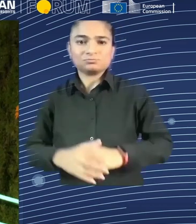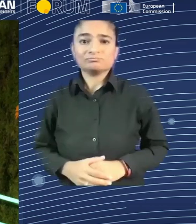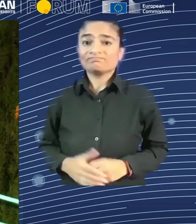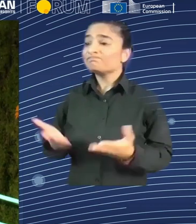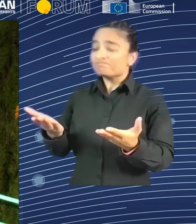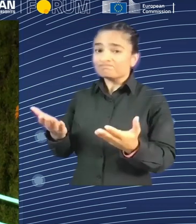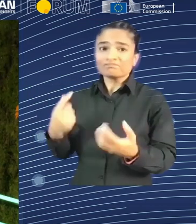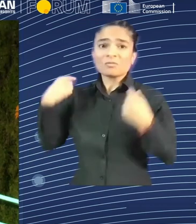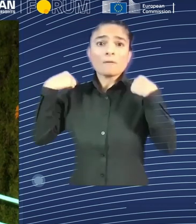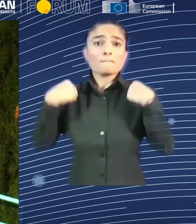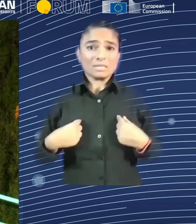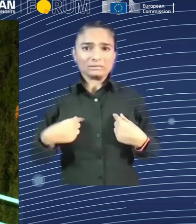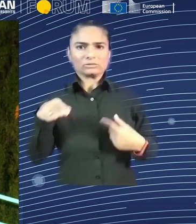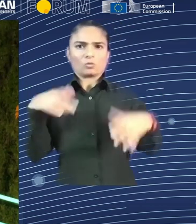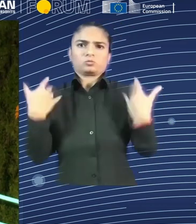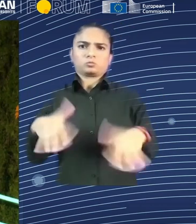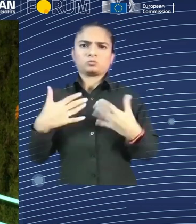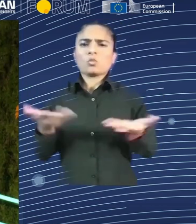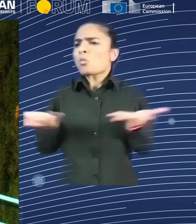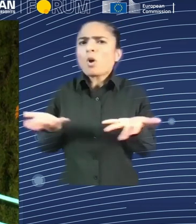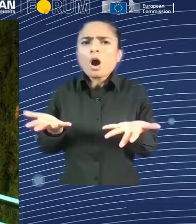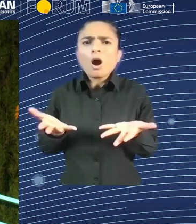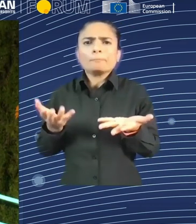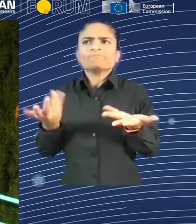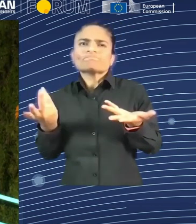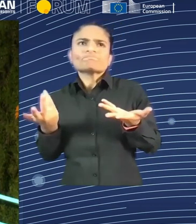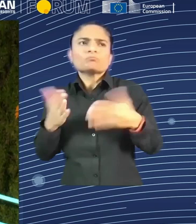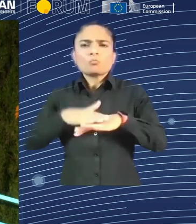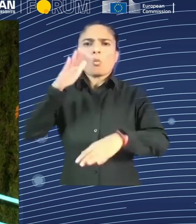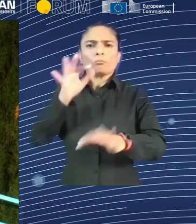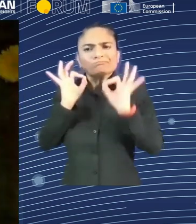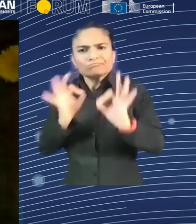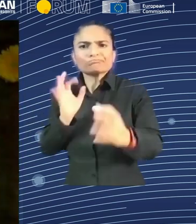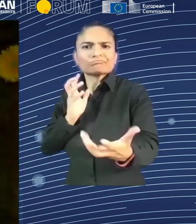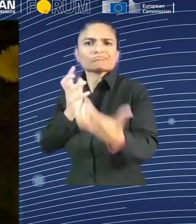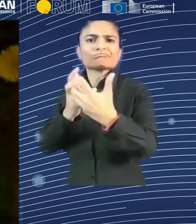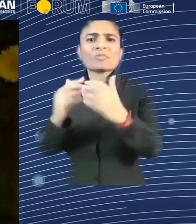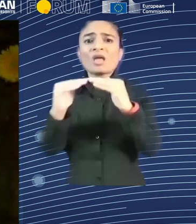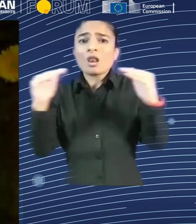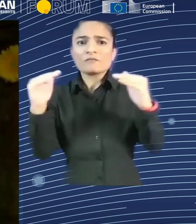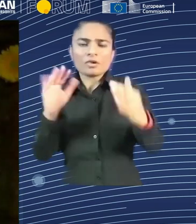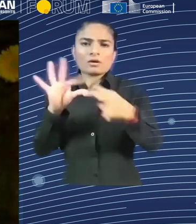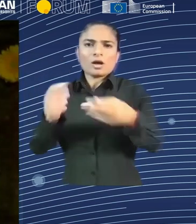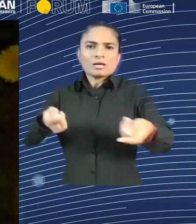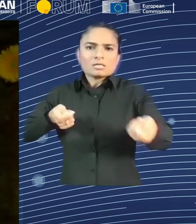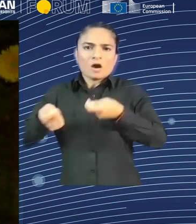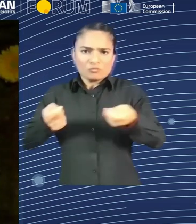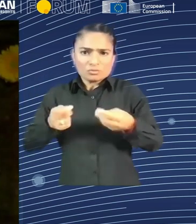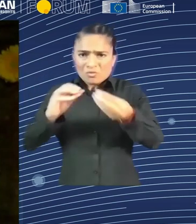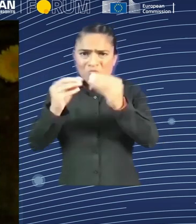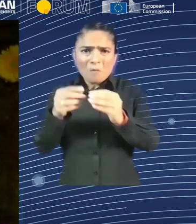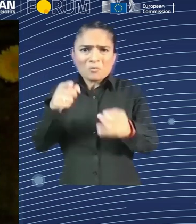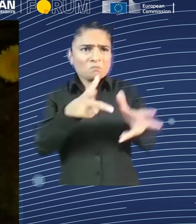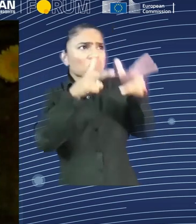the issues you heard during the day and from Professor Russell as well? I think there are transversal